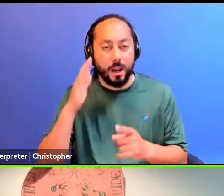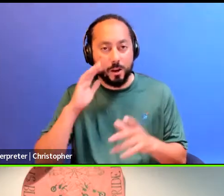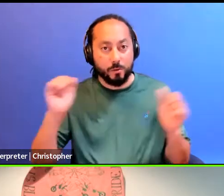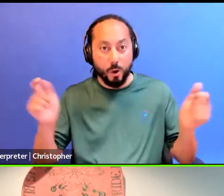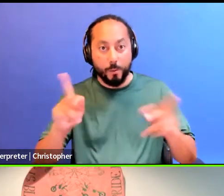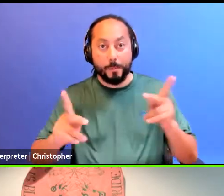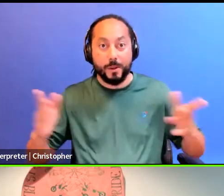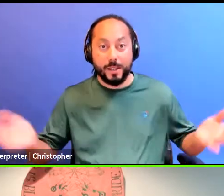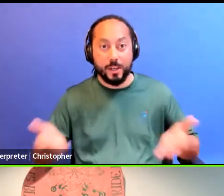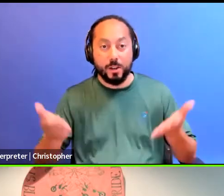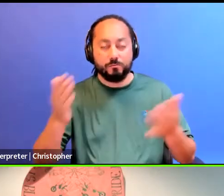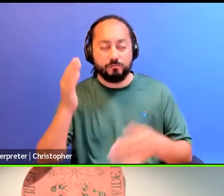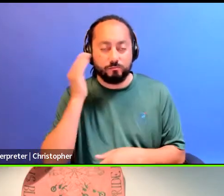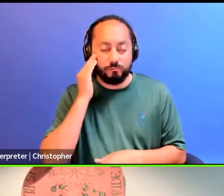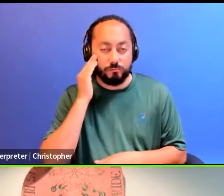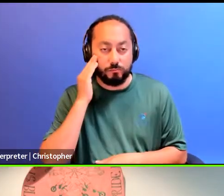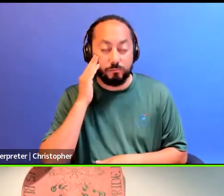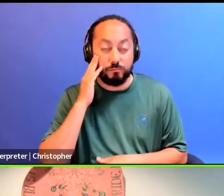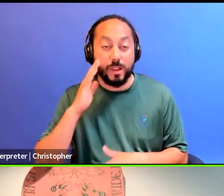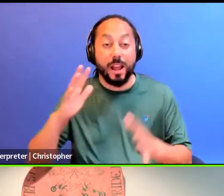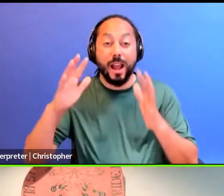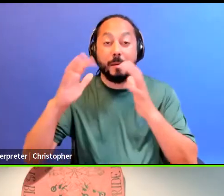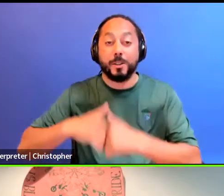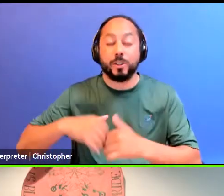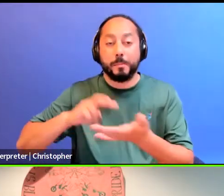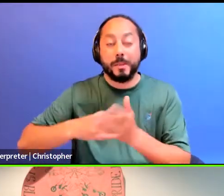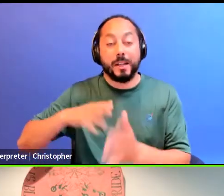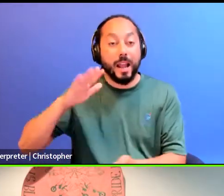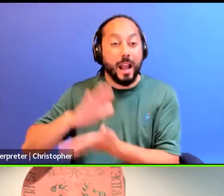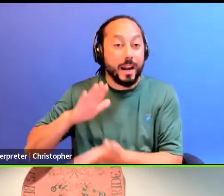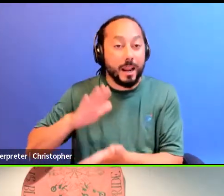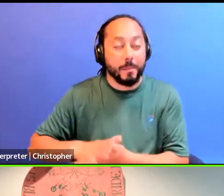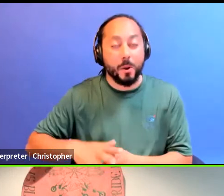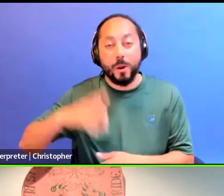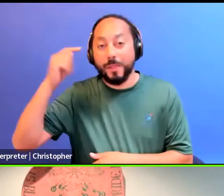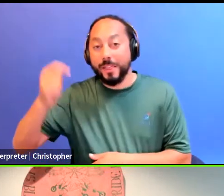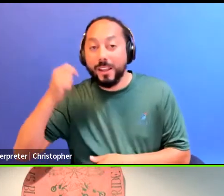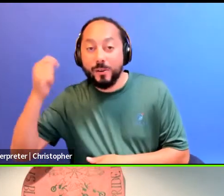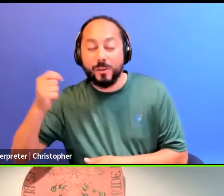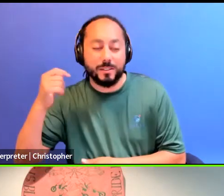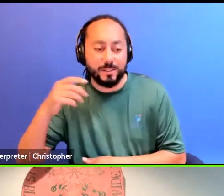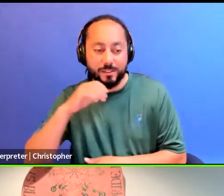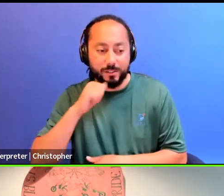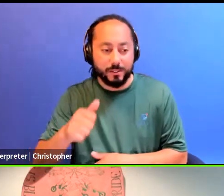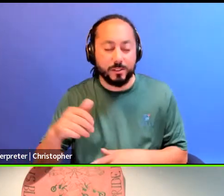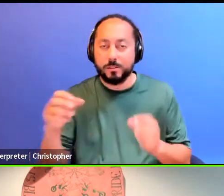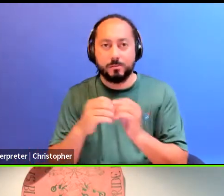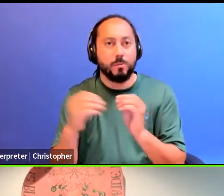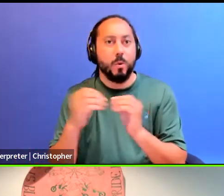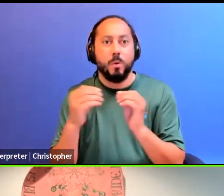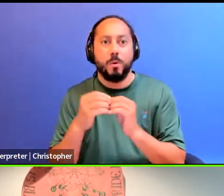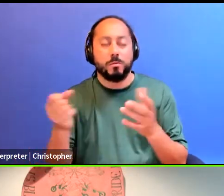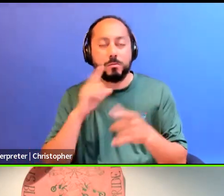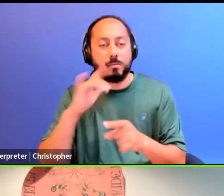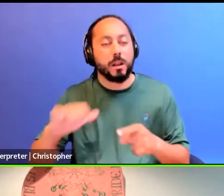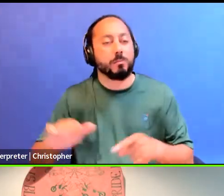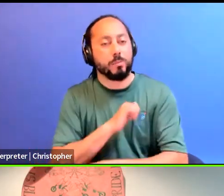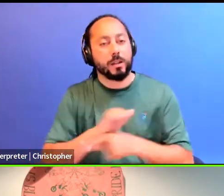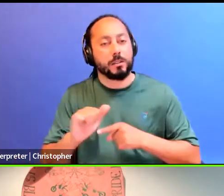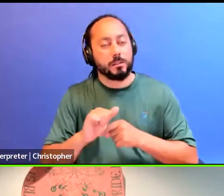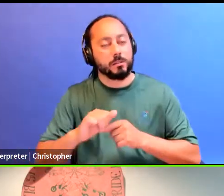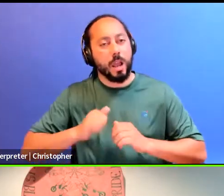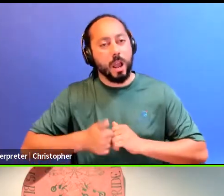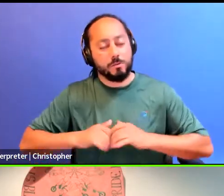abolition is not an academic discipline or set of theories or not. It's much, much more than that. It's a practice, right? It's a